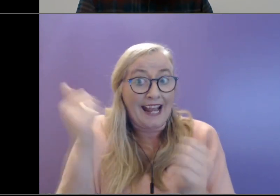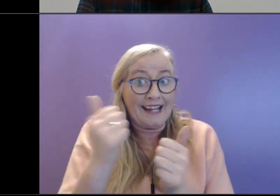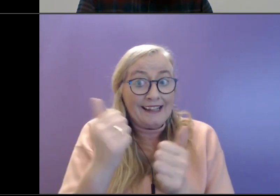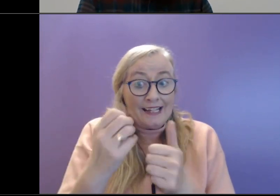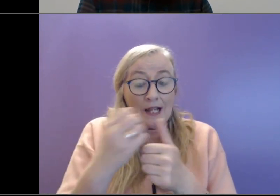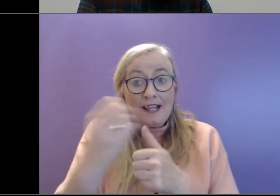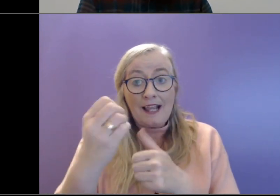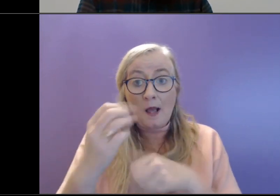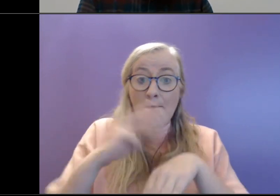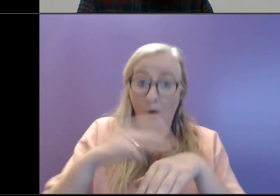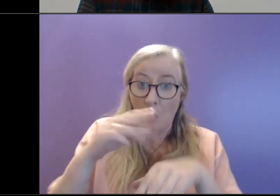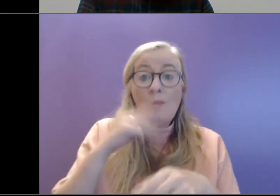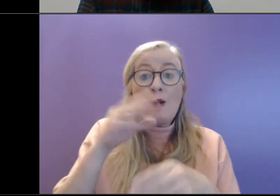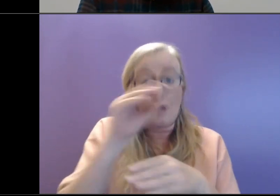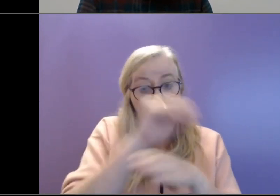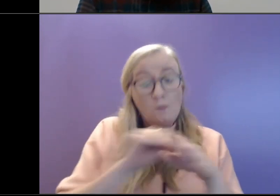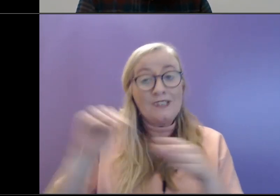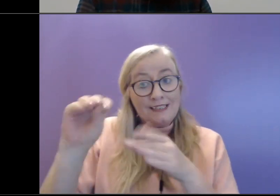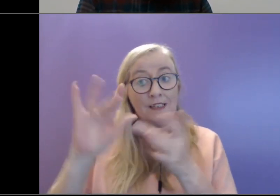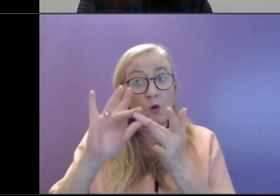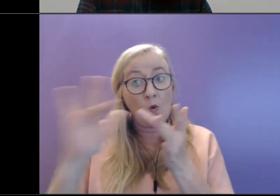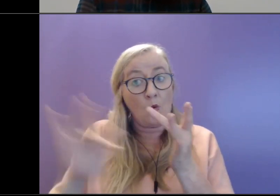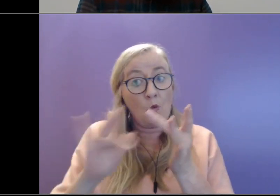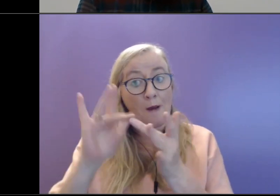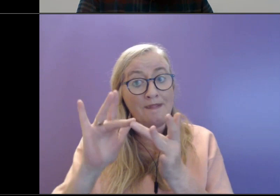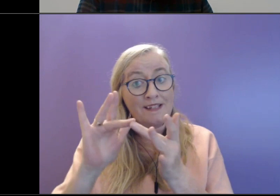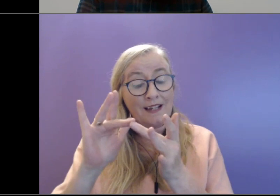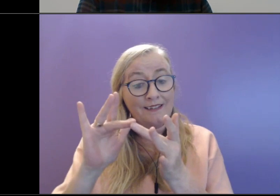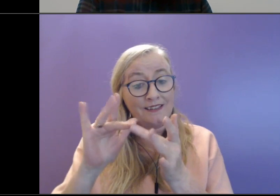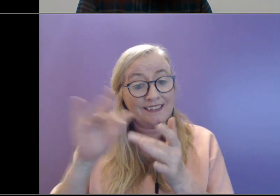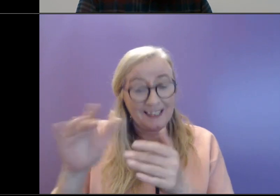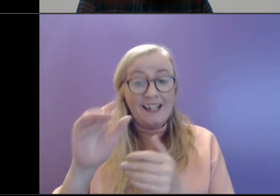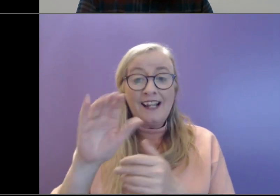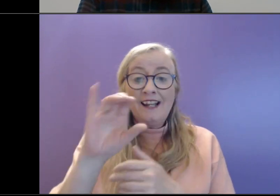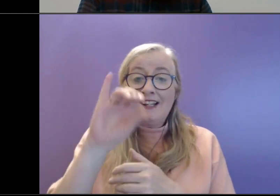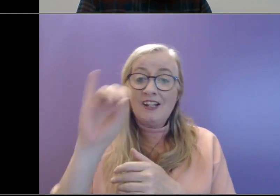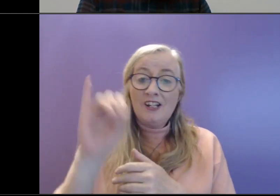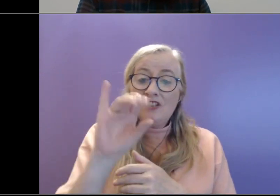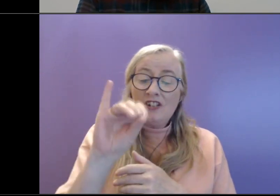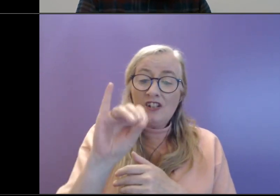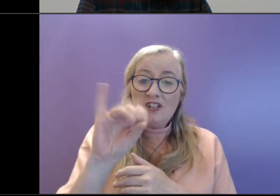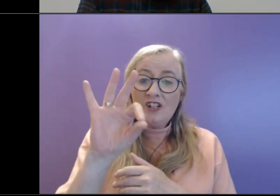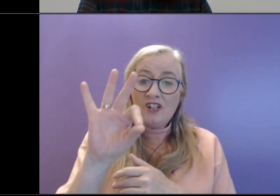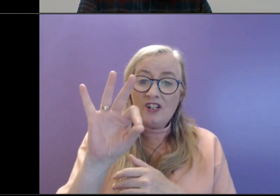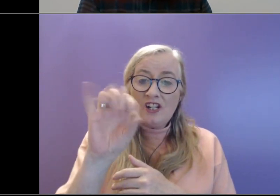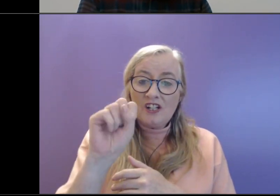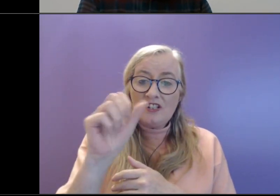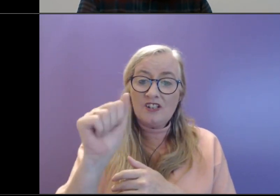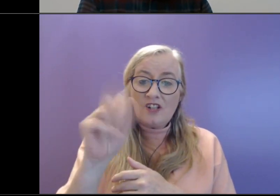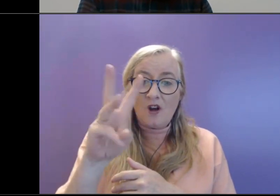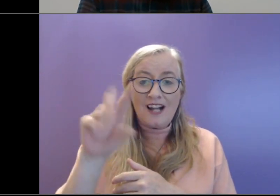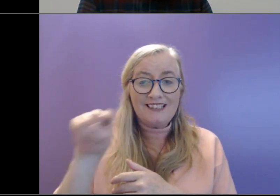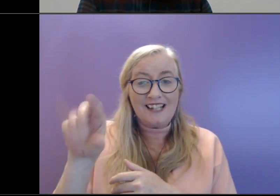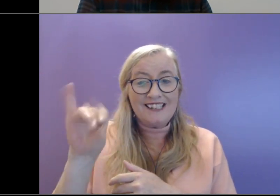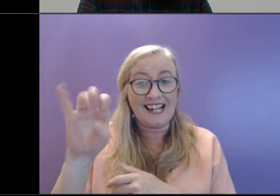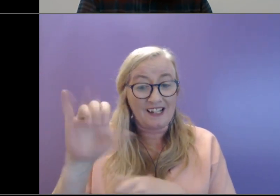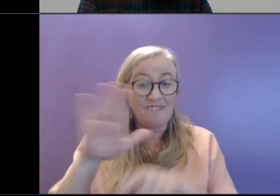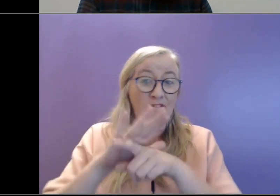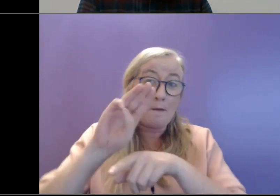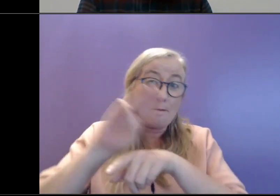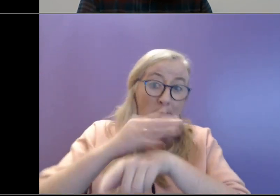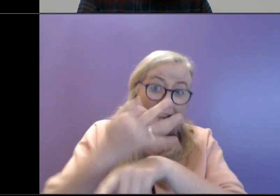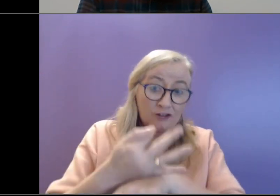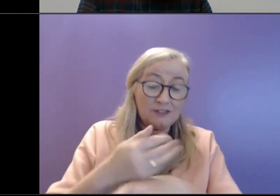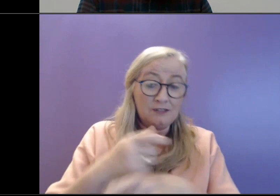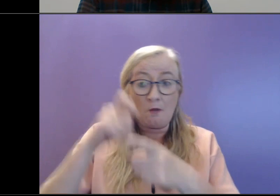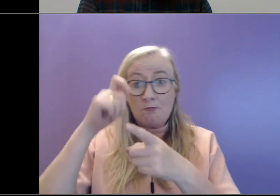website at the Ask Jigsaw section. Our website's a huge resource for parents, for young people, for professionals.